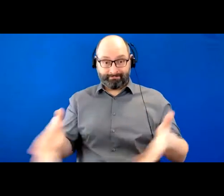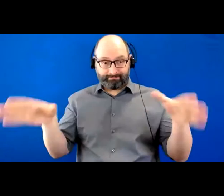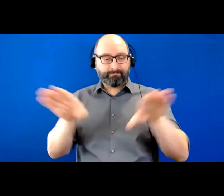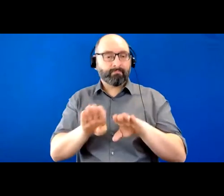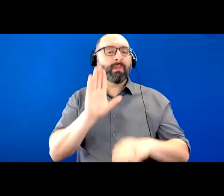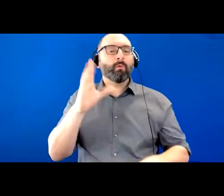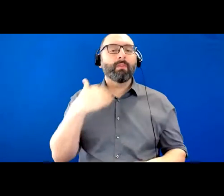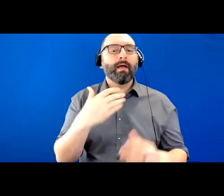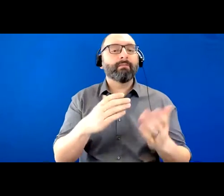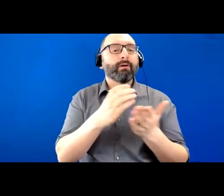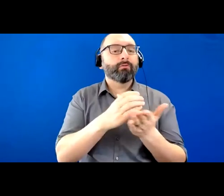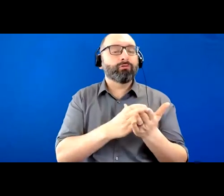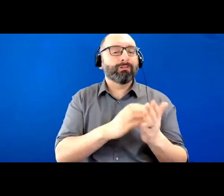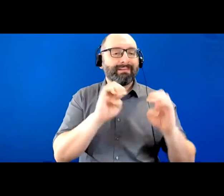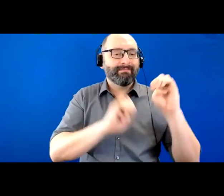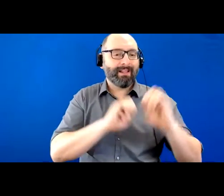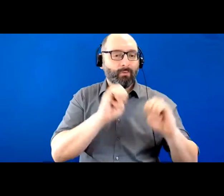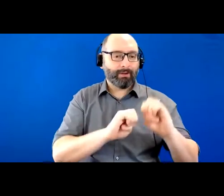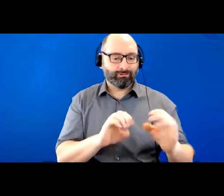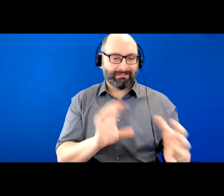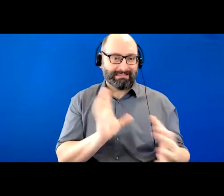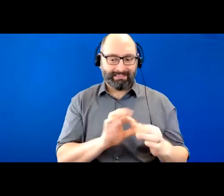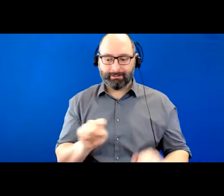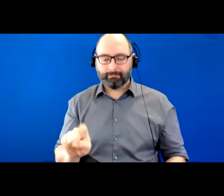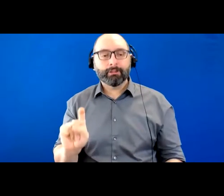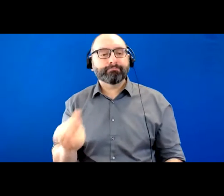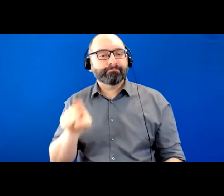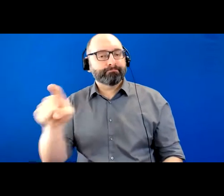evaluation in the chat and welcome your constructive feedback.